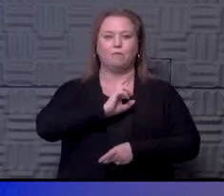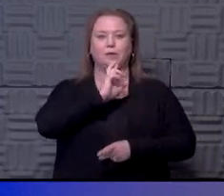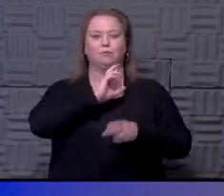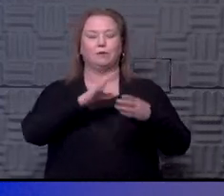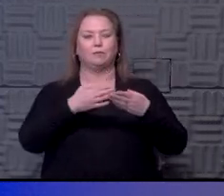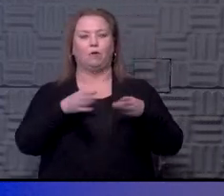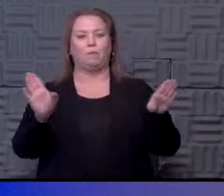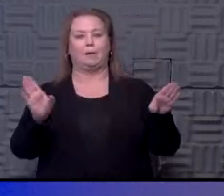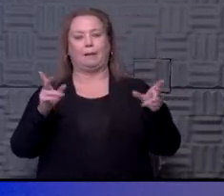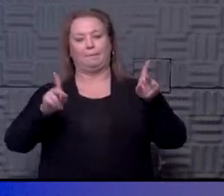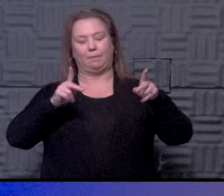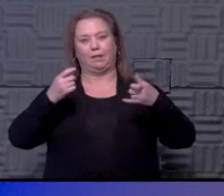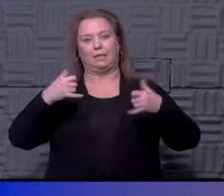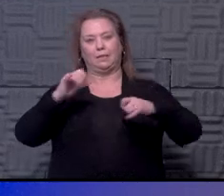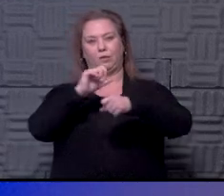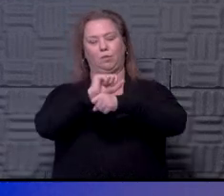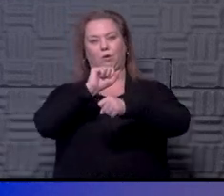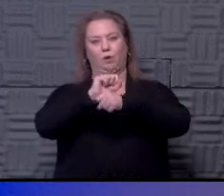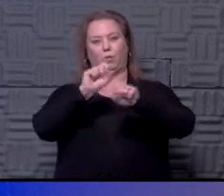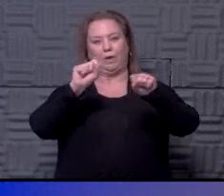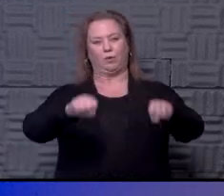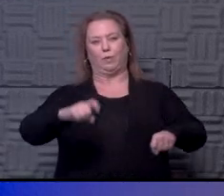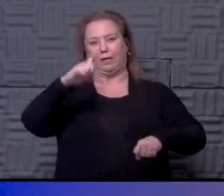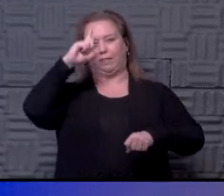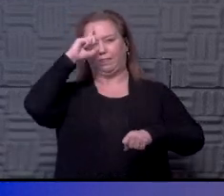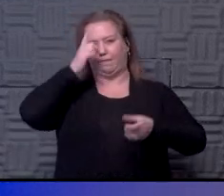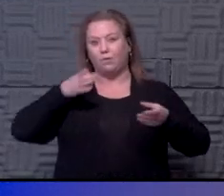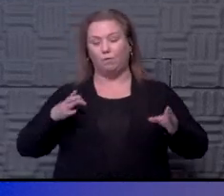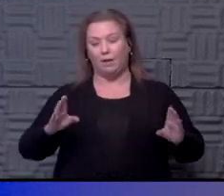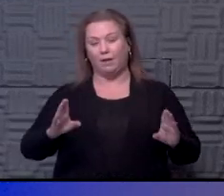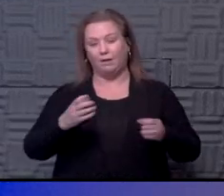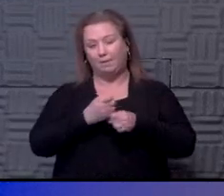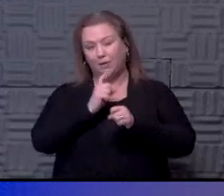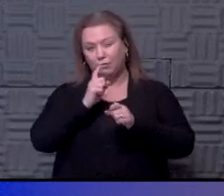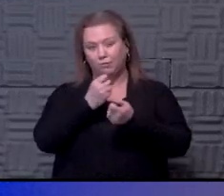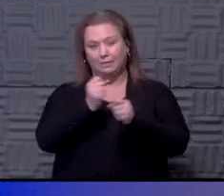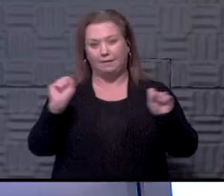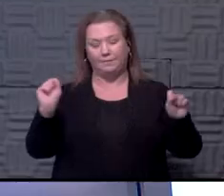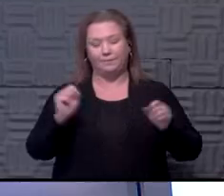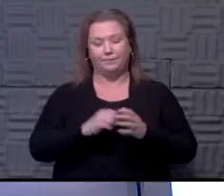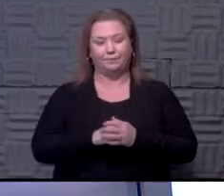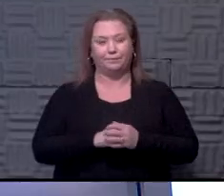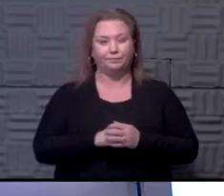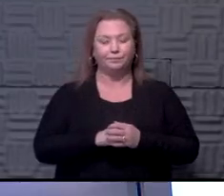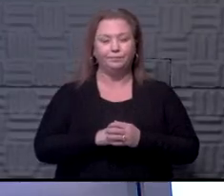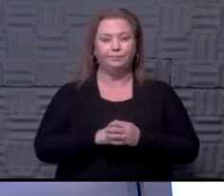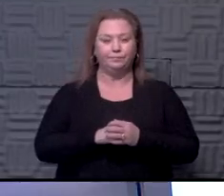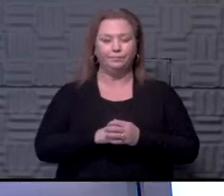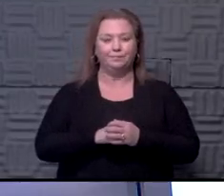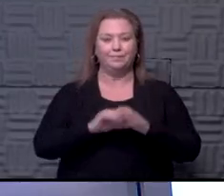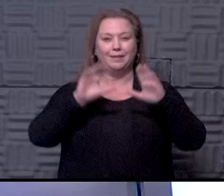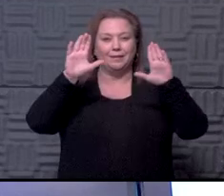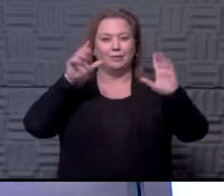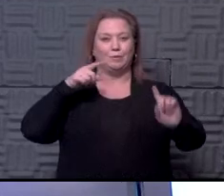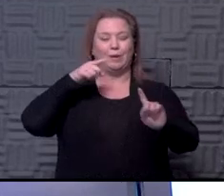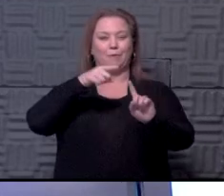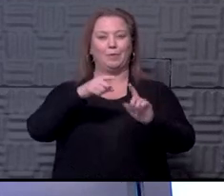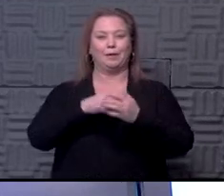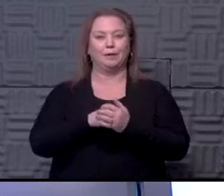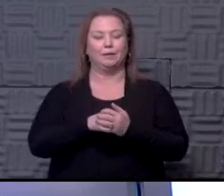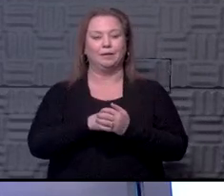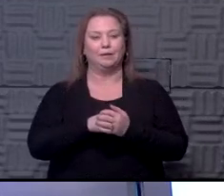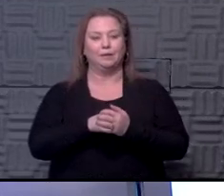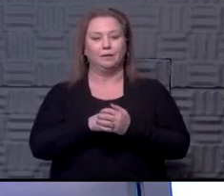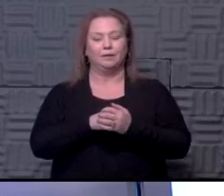open and everybody in work, but we can do this in a thoughtful manner and keep everybody safe doing it. Yeah, I think that's a great point, Dana. know,